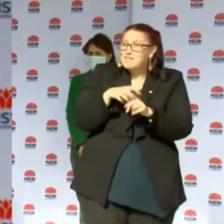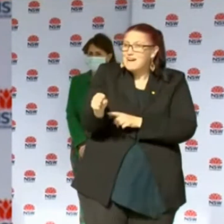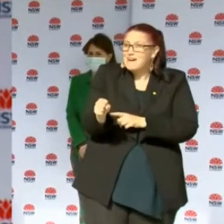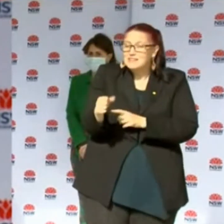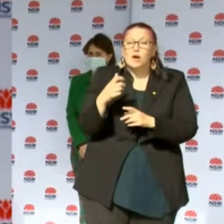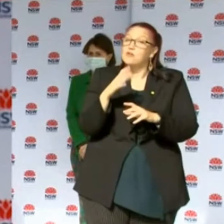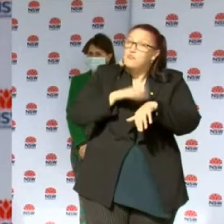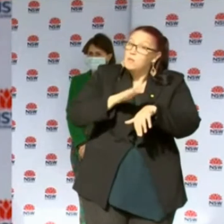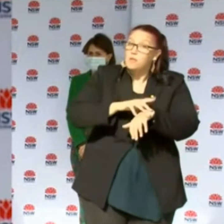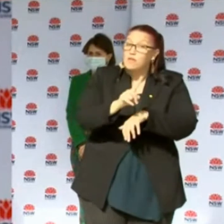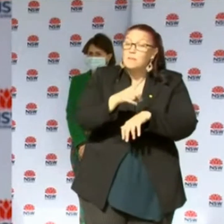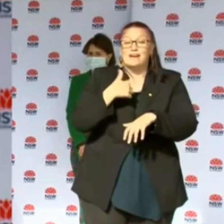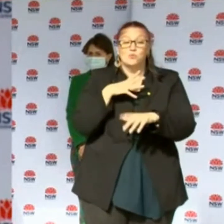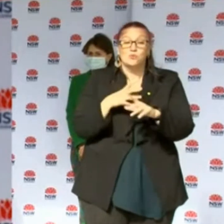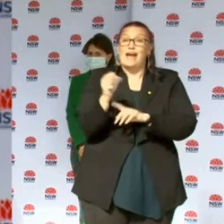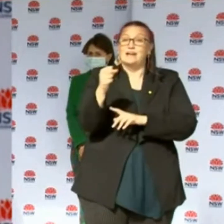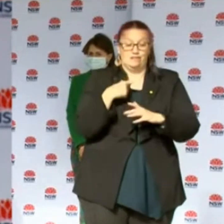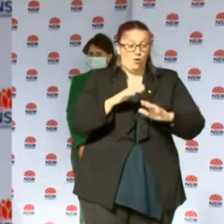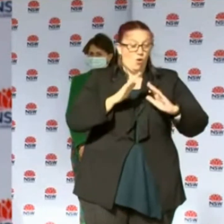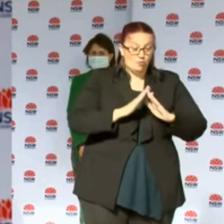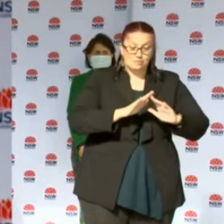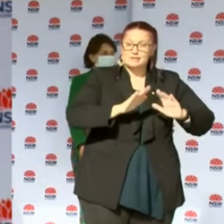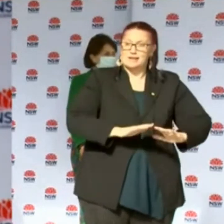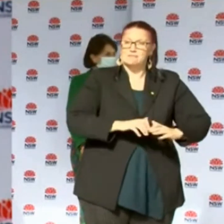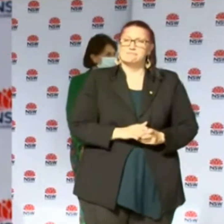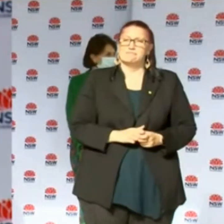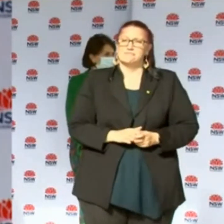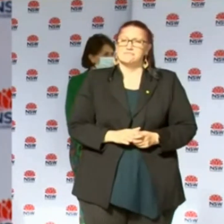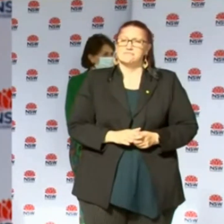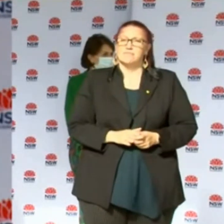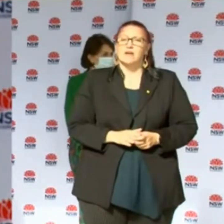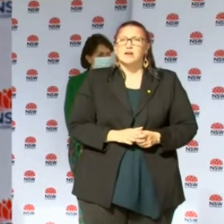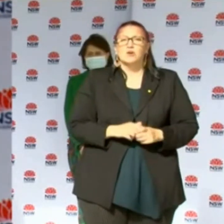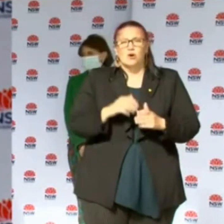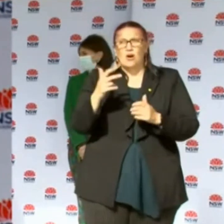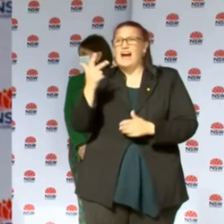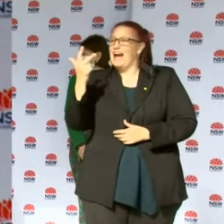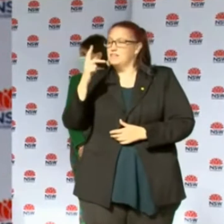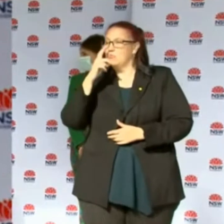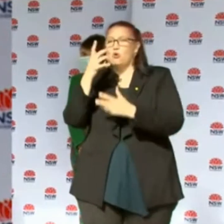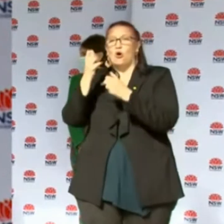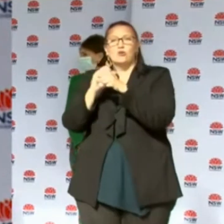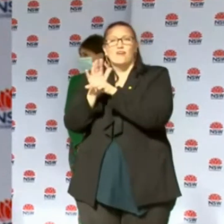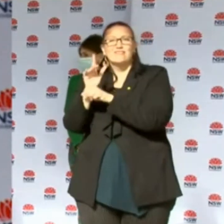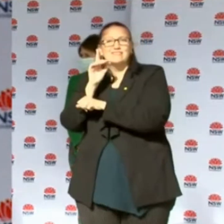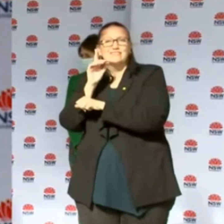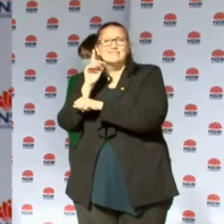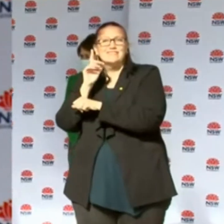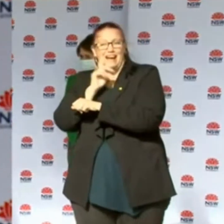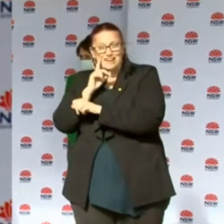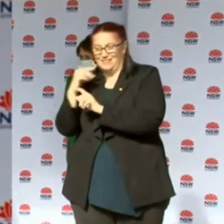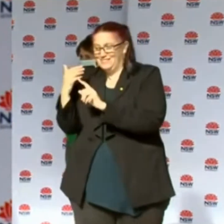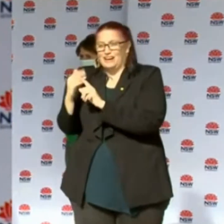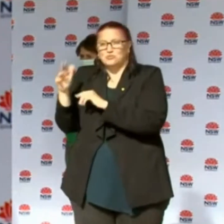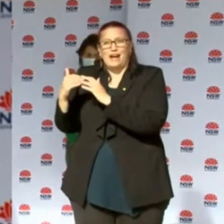18 locally acquired cases, as I said, 13 of those were previously announced yesterday but I just want to take you through them because they do give a picture.